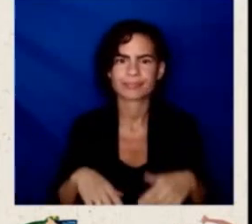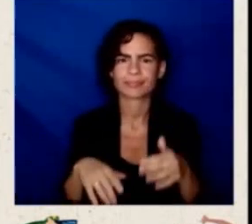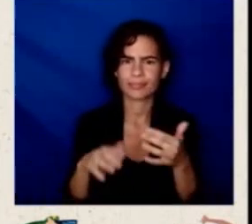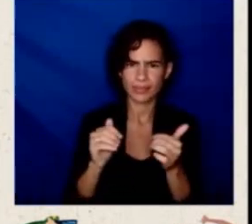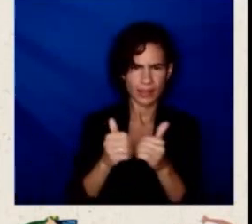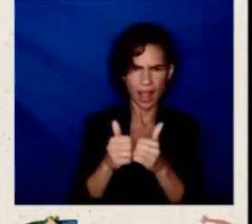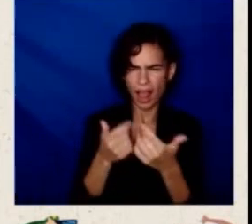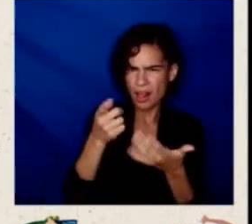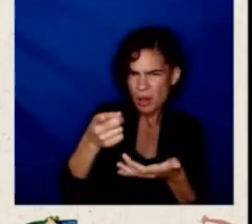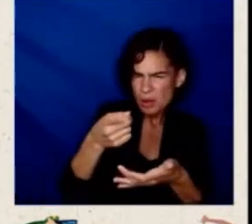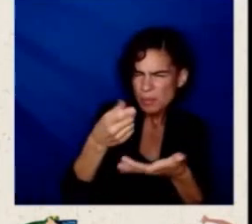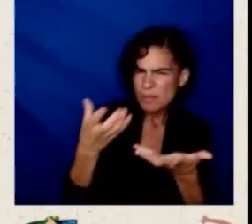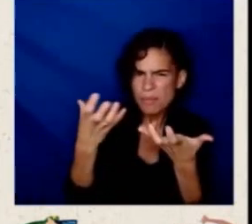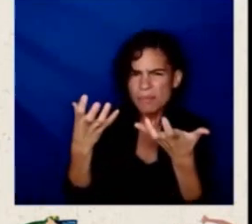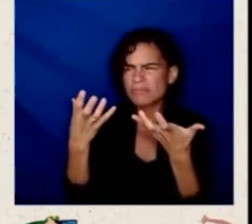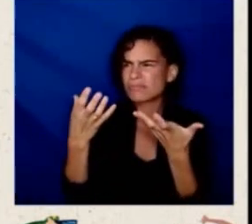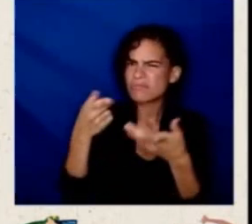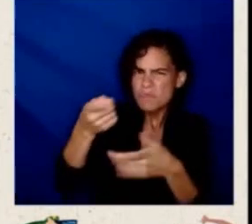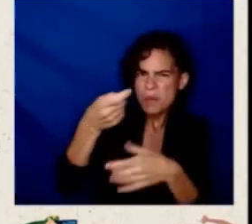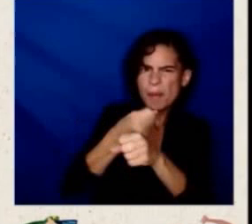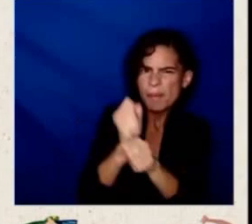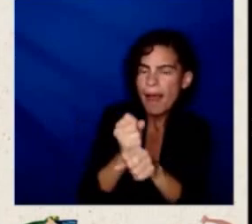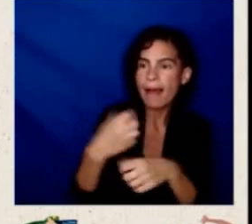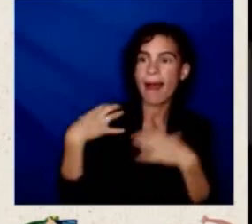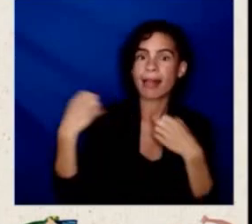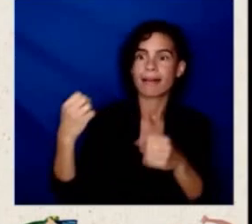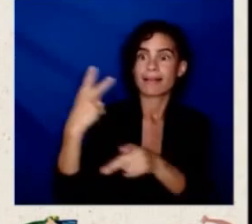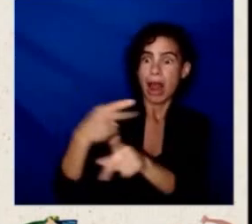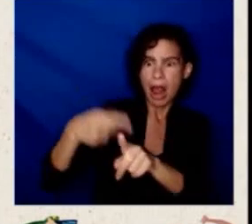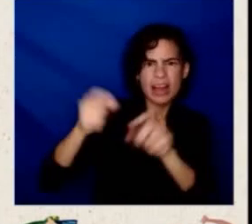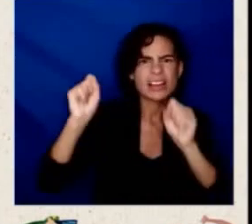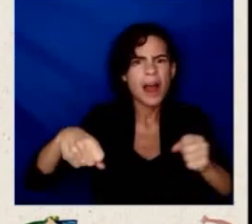families and for individuals without insurance?